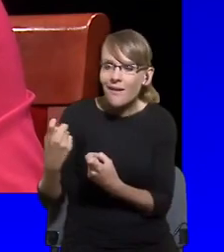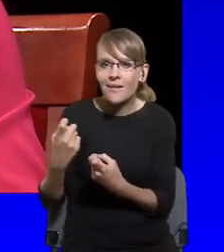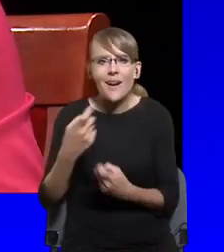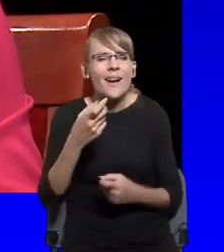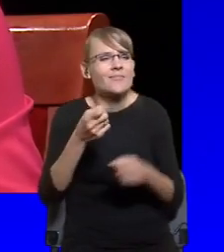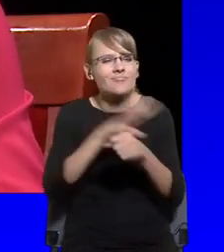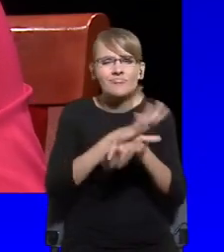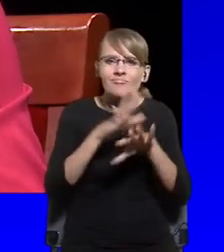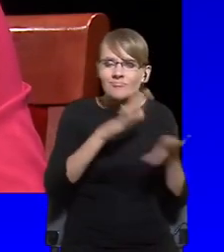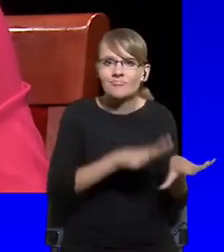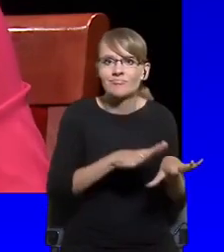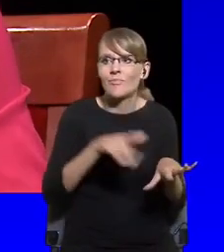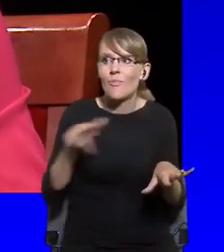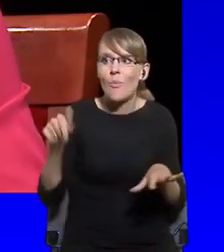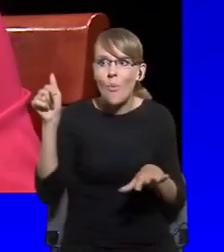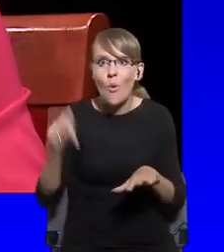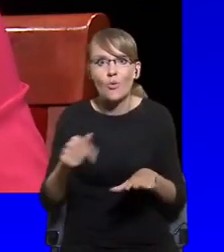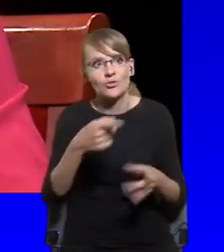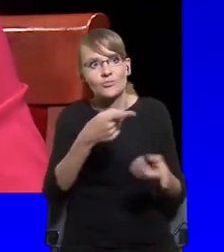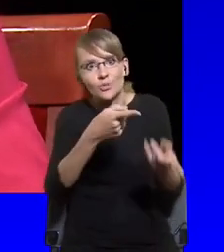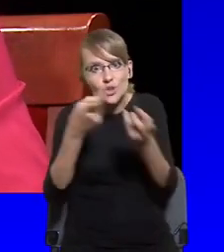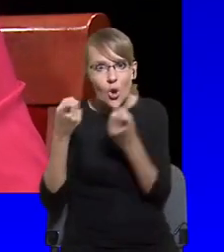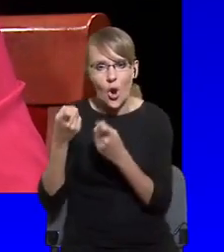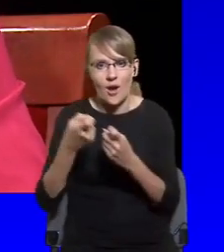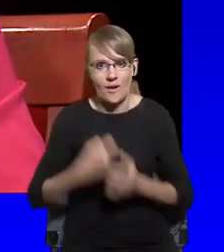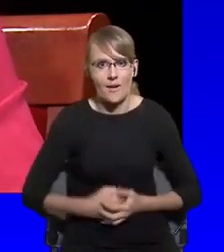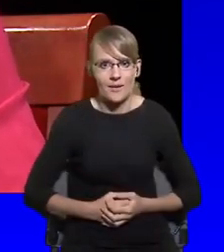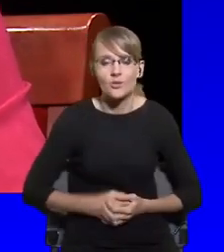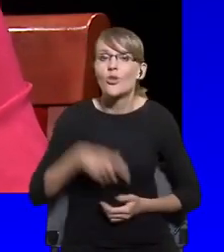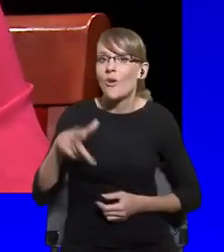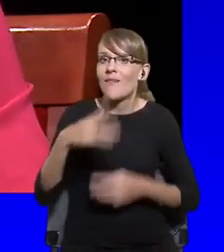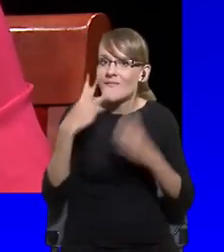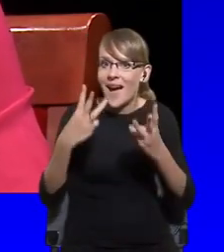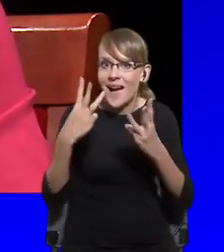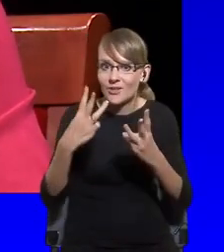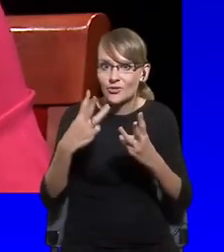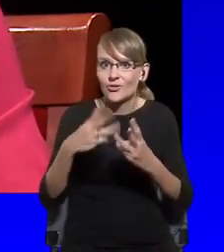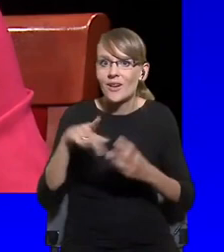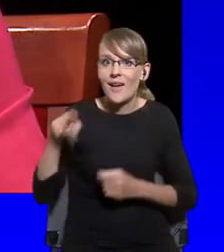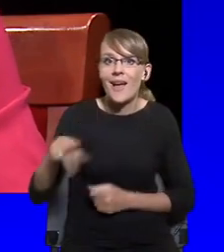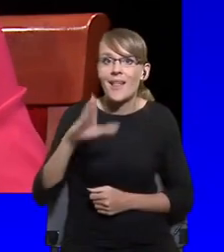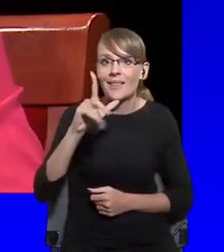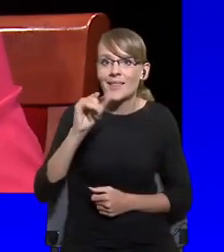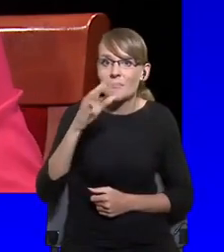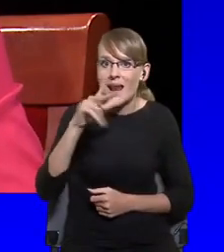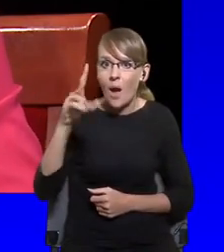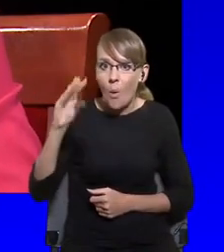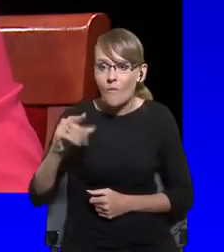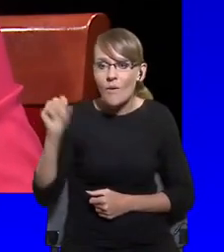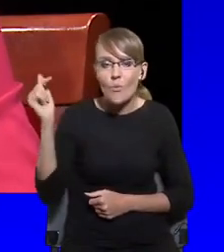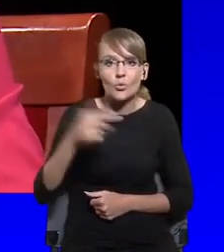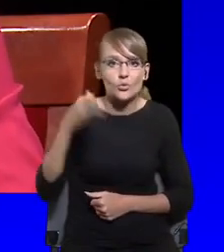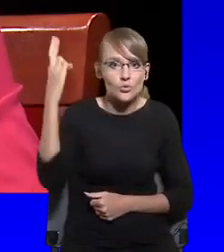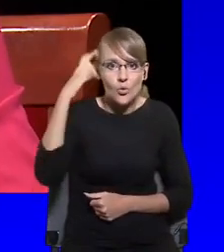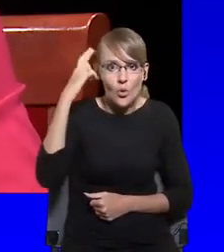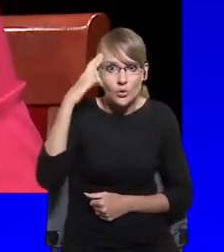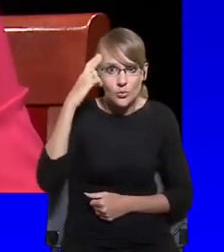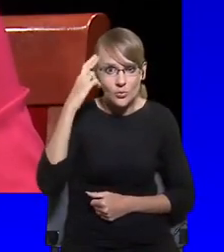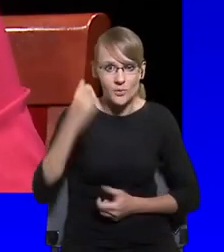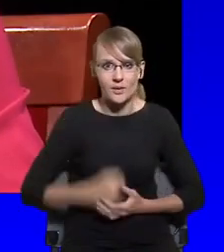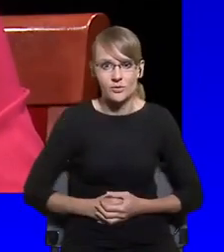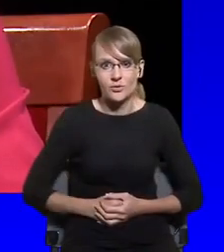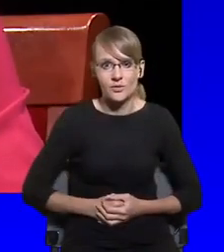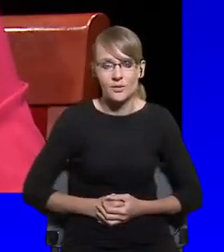it's extremely important that the liberals start to understand that not only that the populists do not